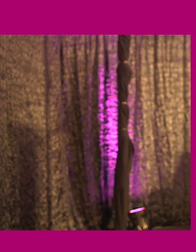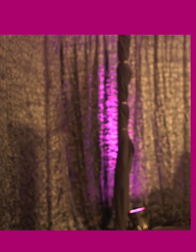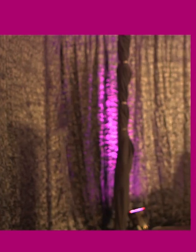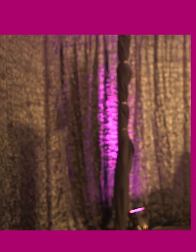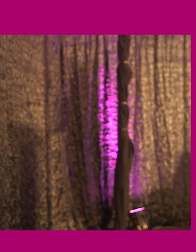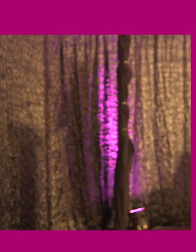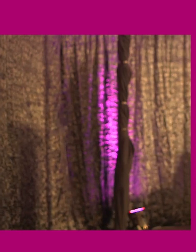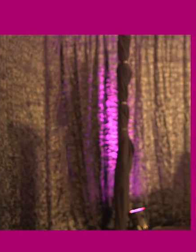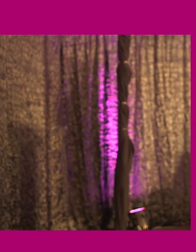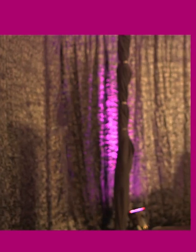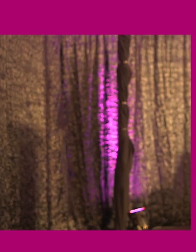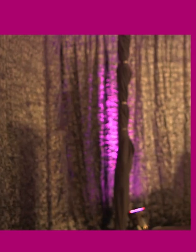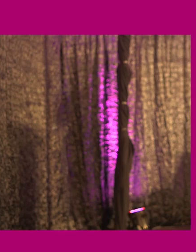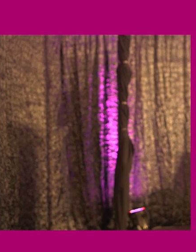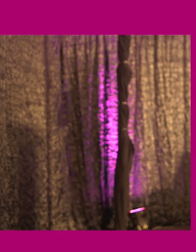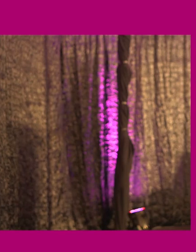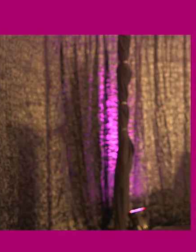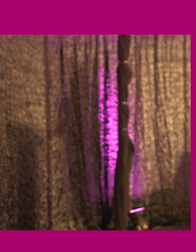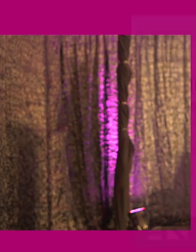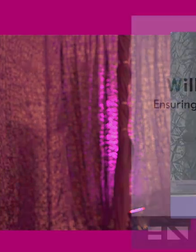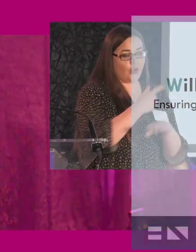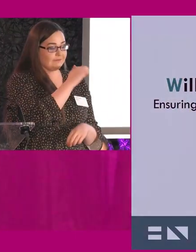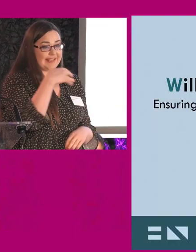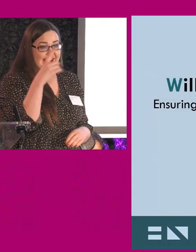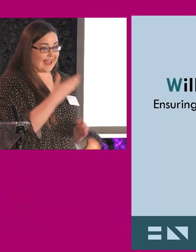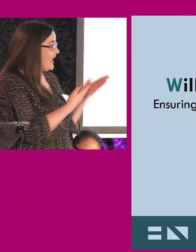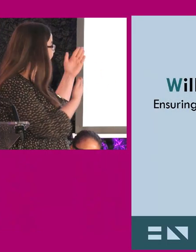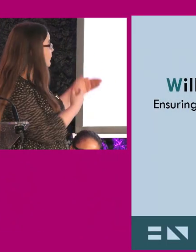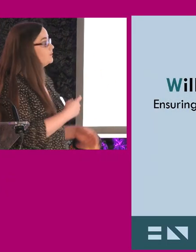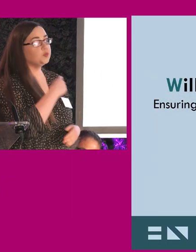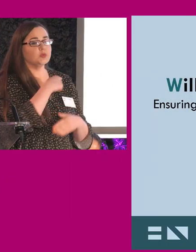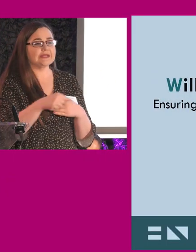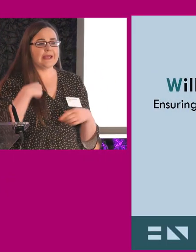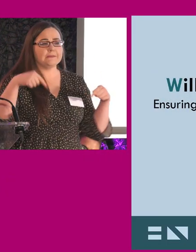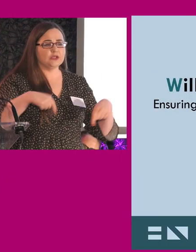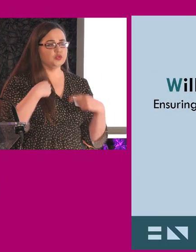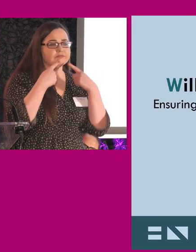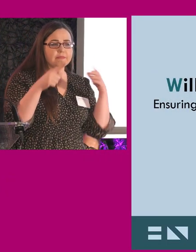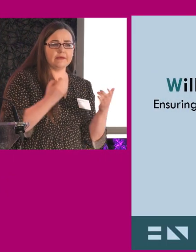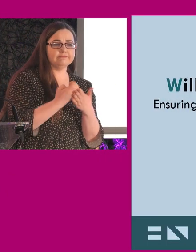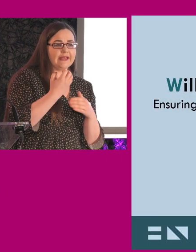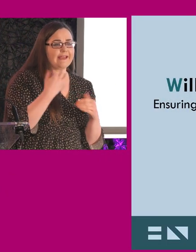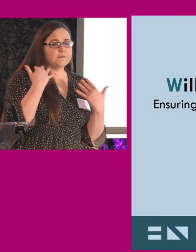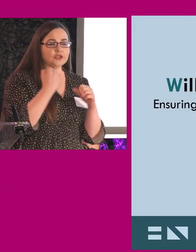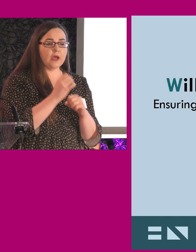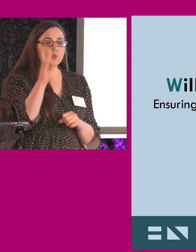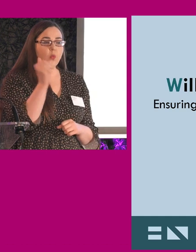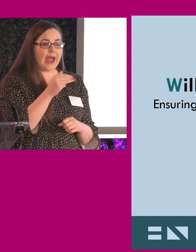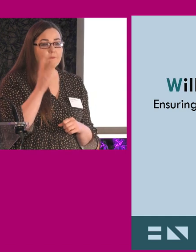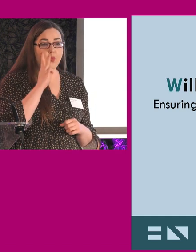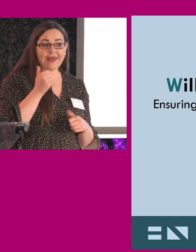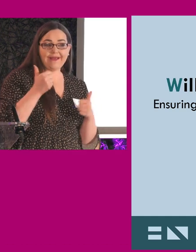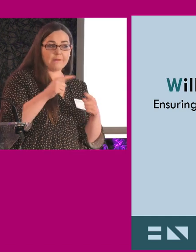so good afternoon everybody. My name is Caroline McGroty. This is my sign name, uh, brushing my hair here. And I am here from the AHEAD